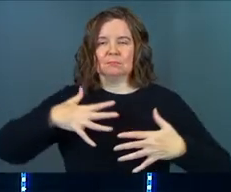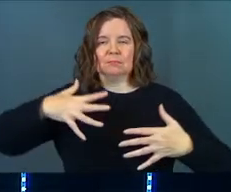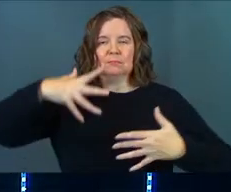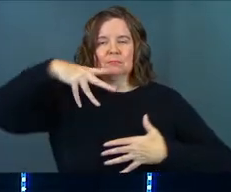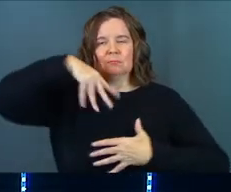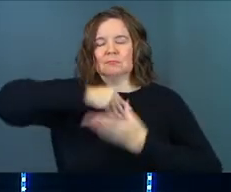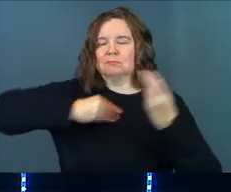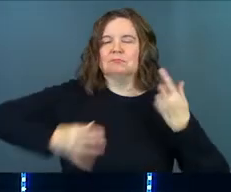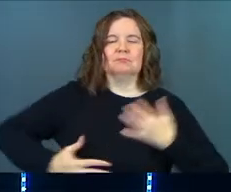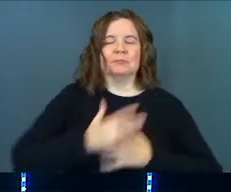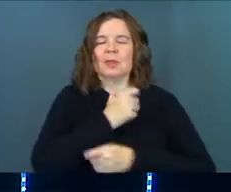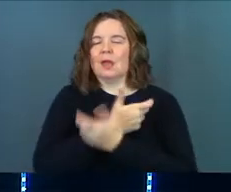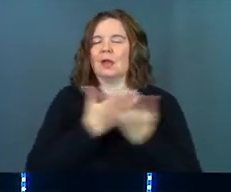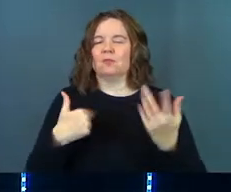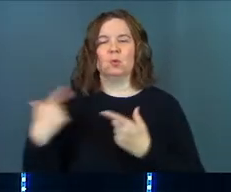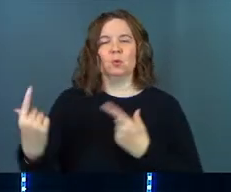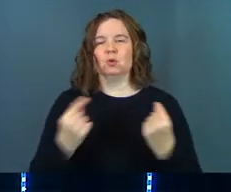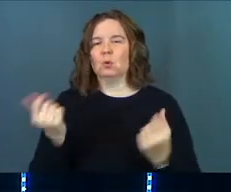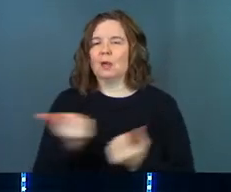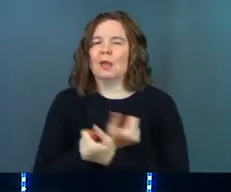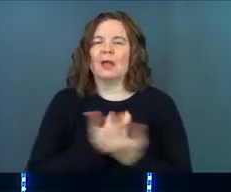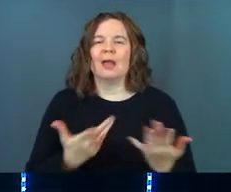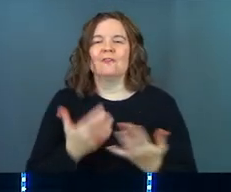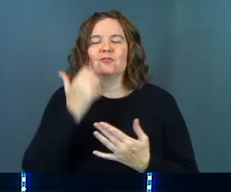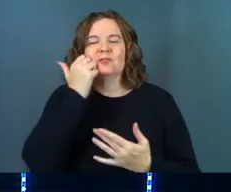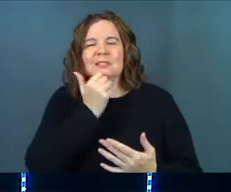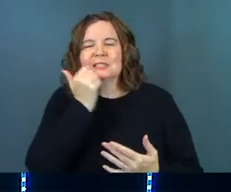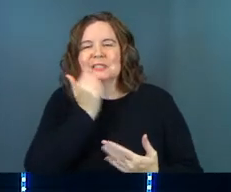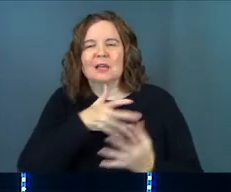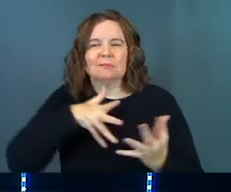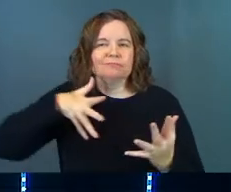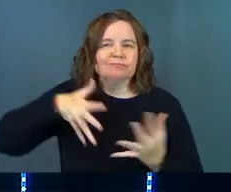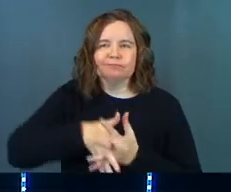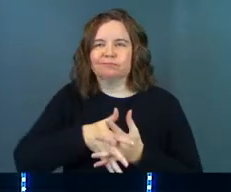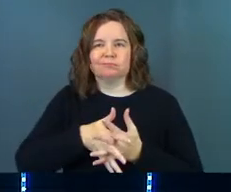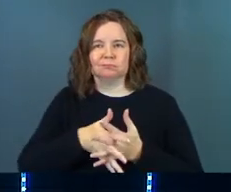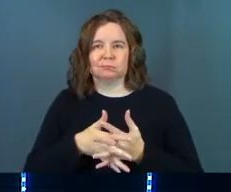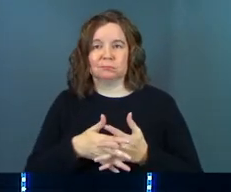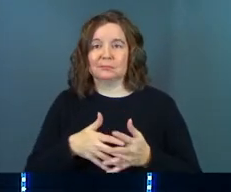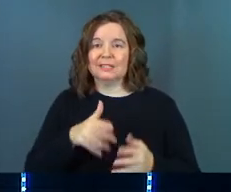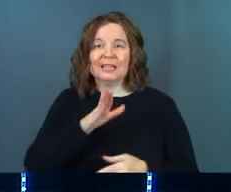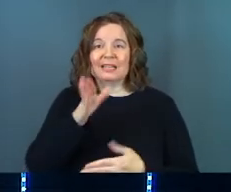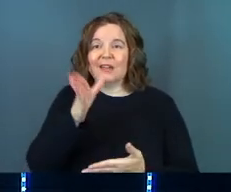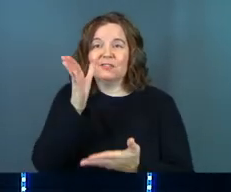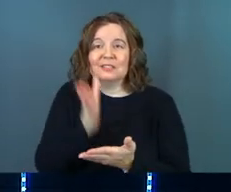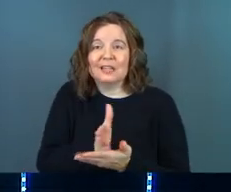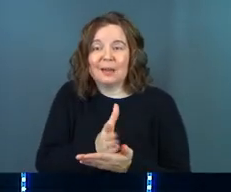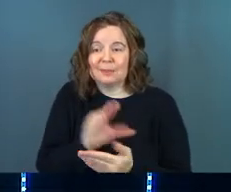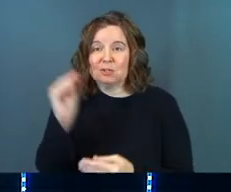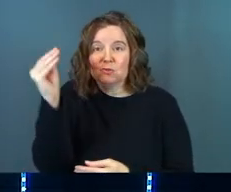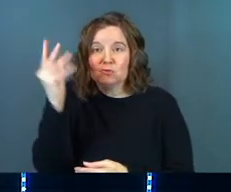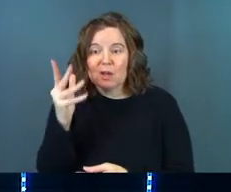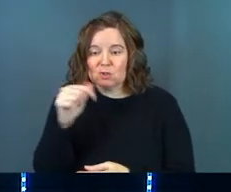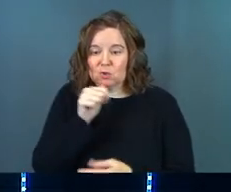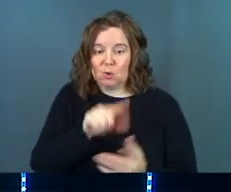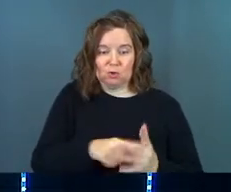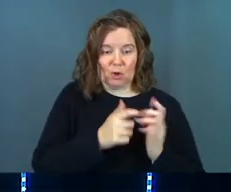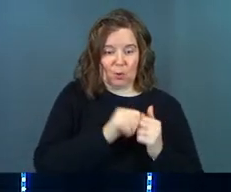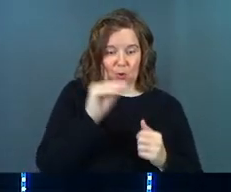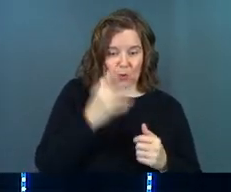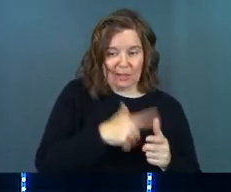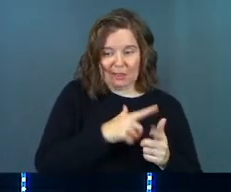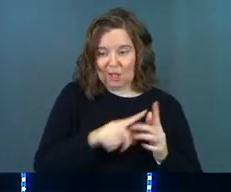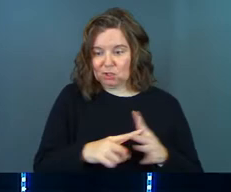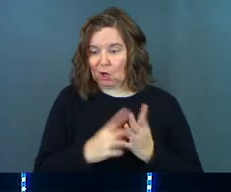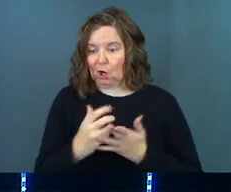breathe. It's the foundation of everything we do every single day of our lives. It never stops being grace. You don't start with